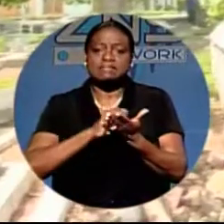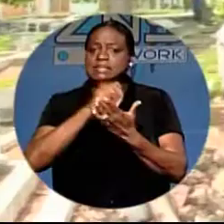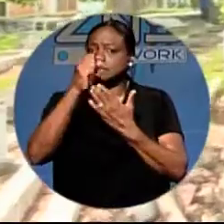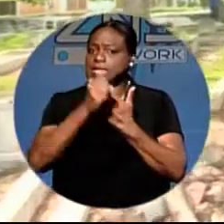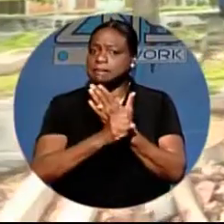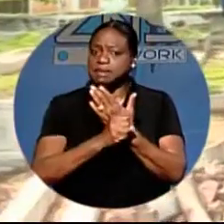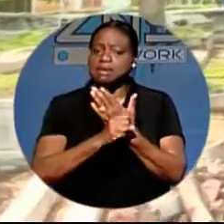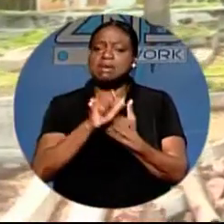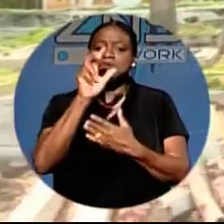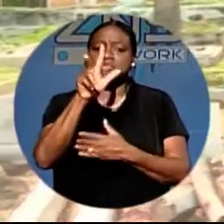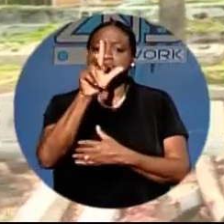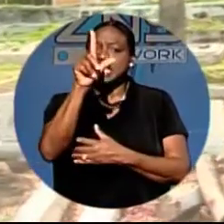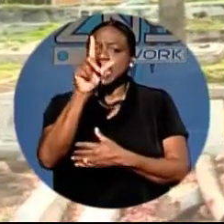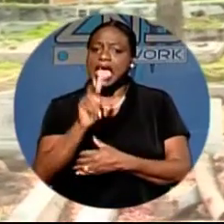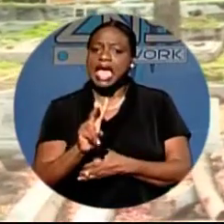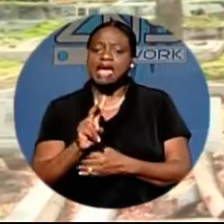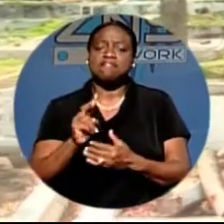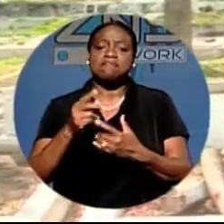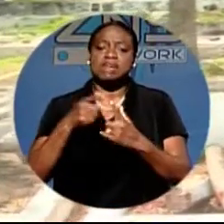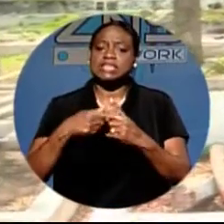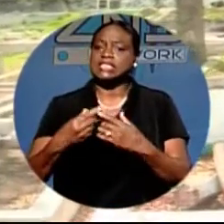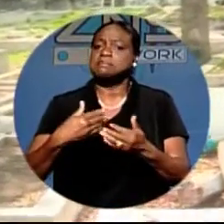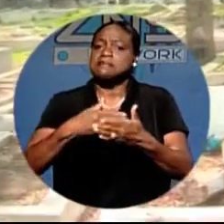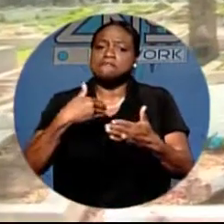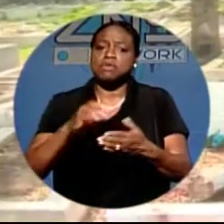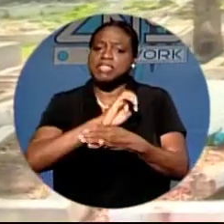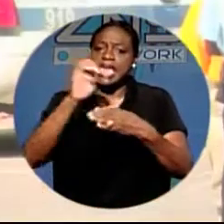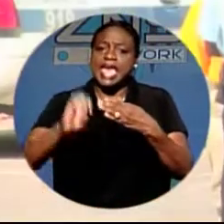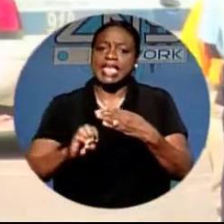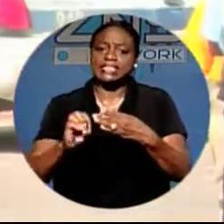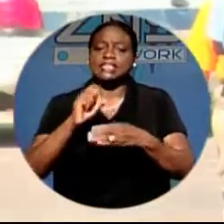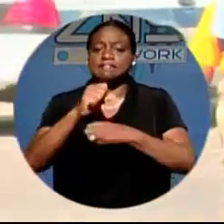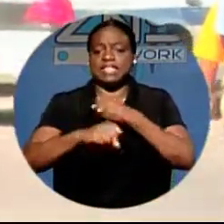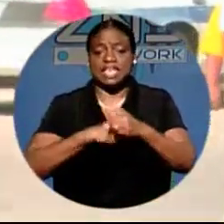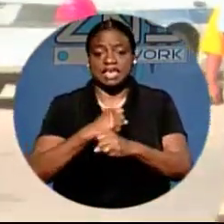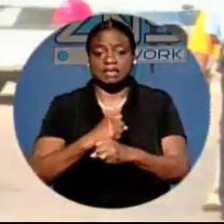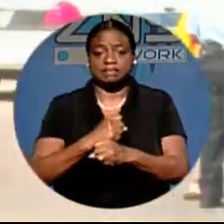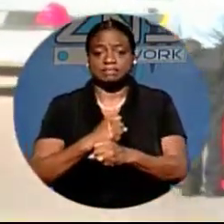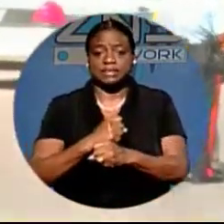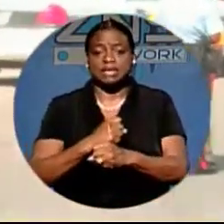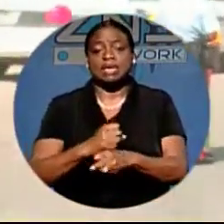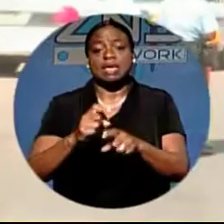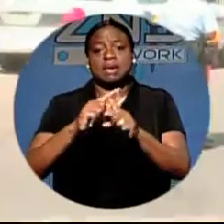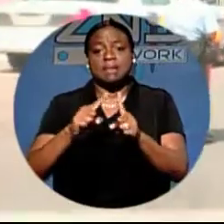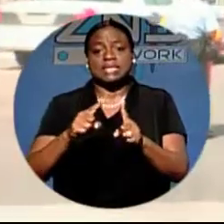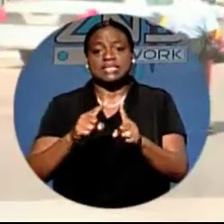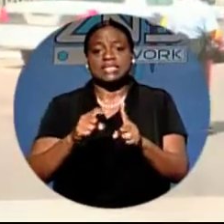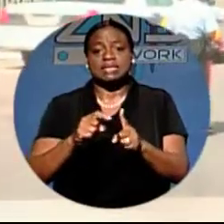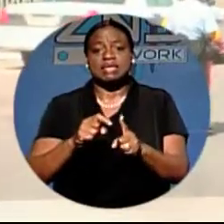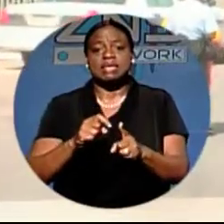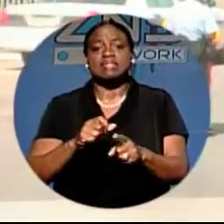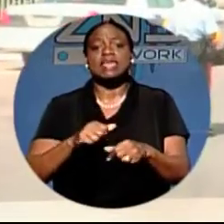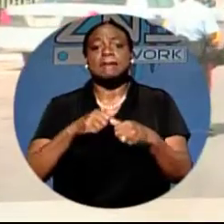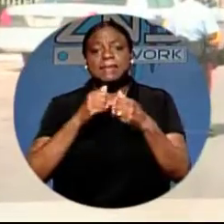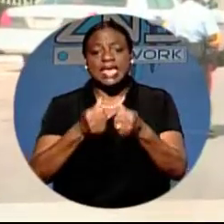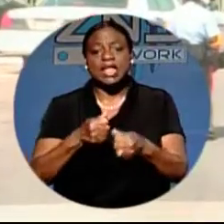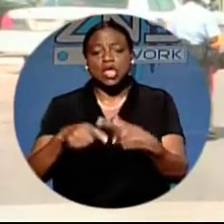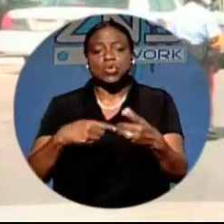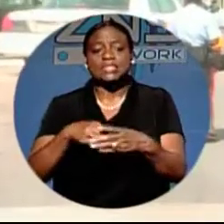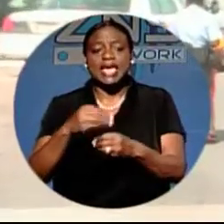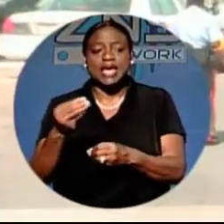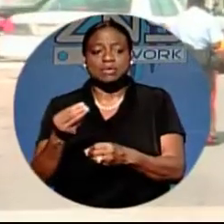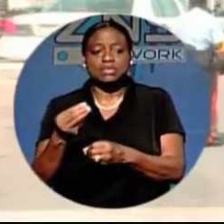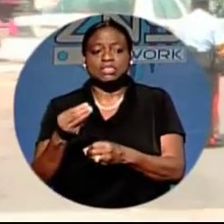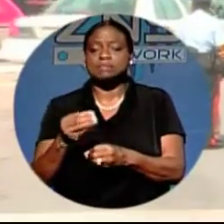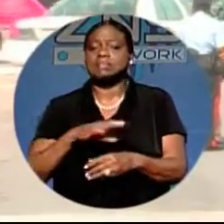and a half months before the end of the year. However, while the appeal goes out for those with information on any of these four murders to